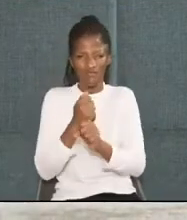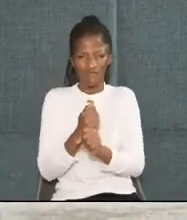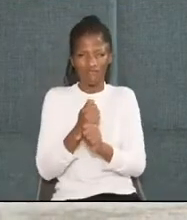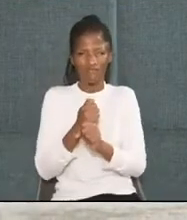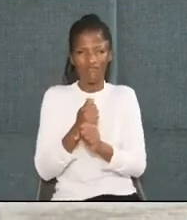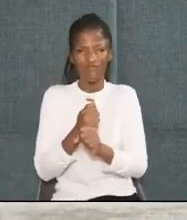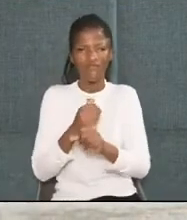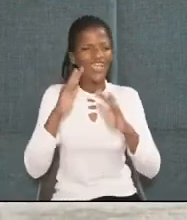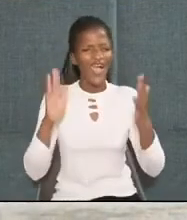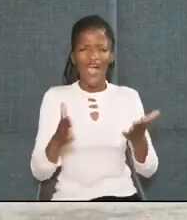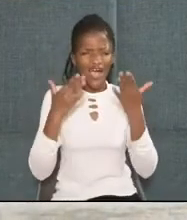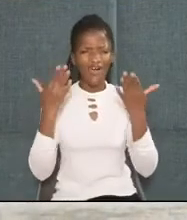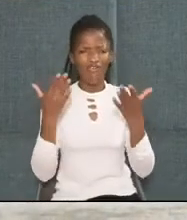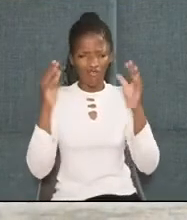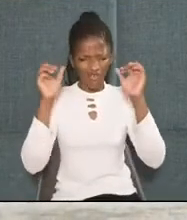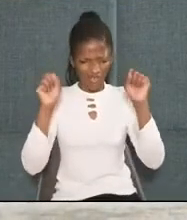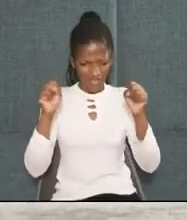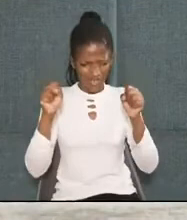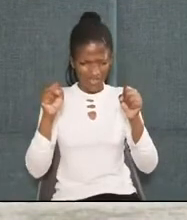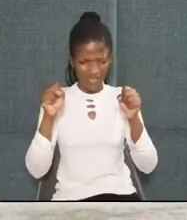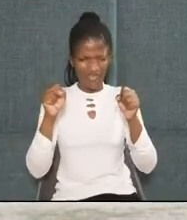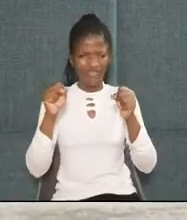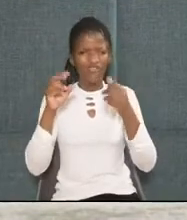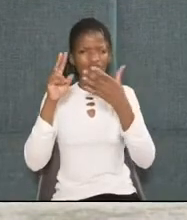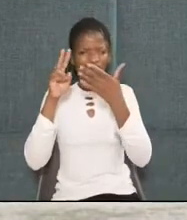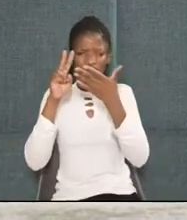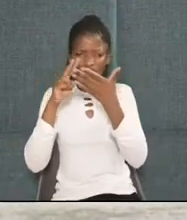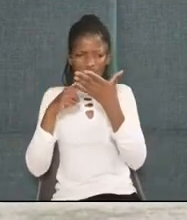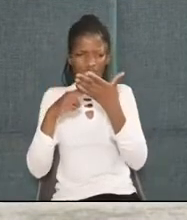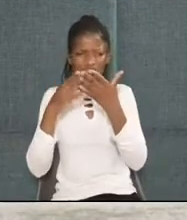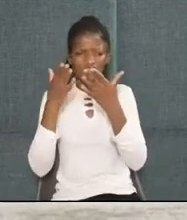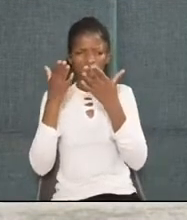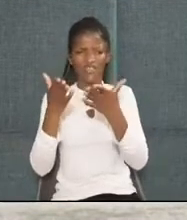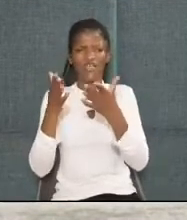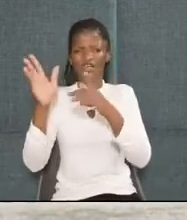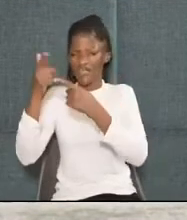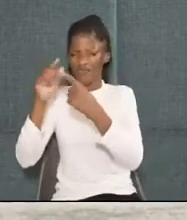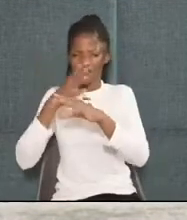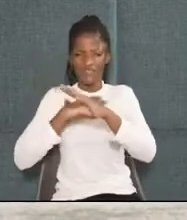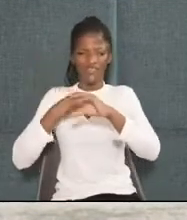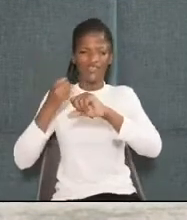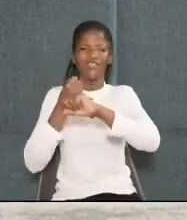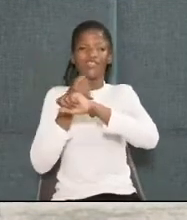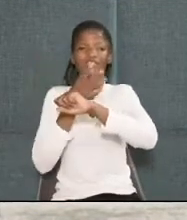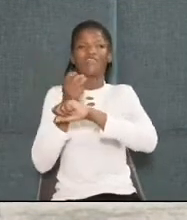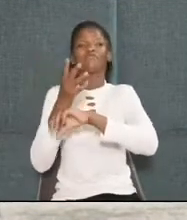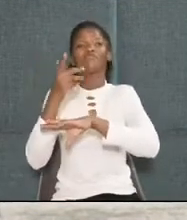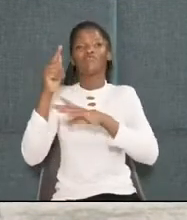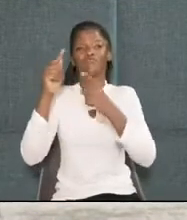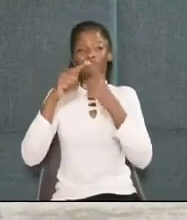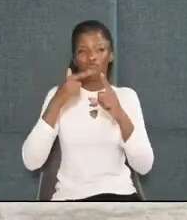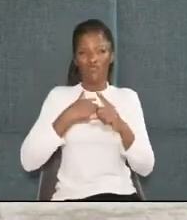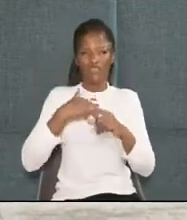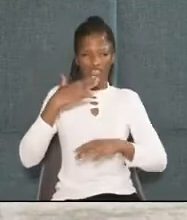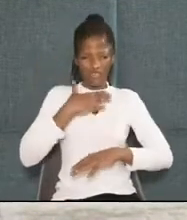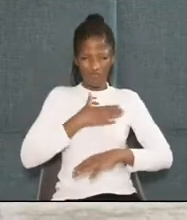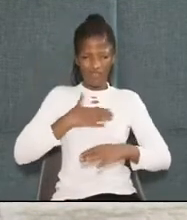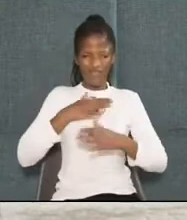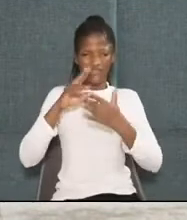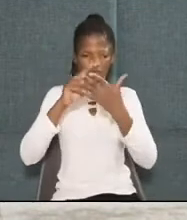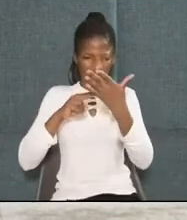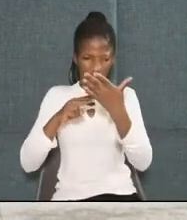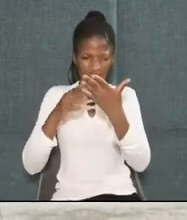But how can I let somebody explain it to me? Here, come and explain it to me. Aha. Please read it out loudly.